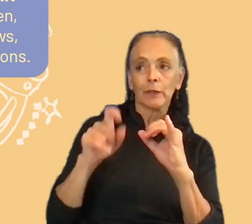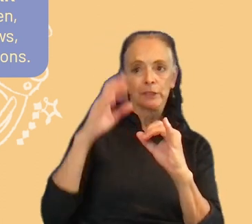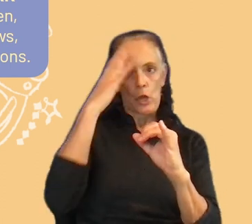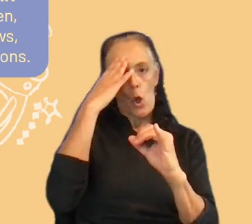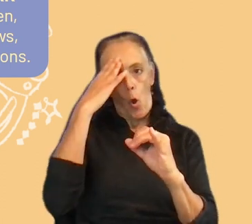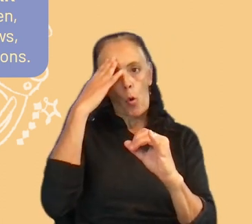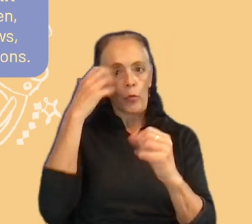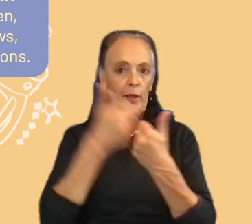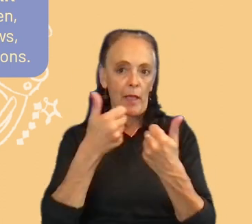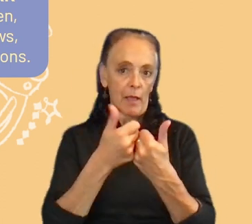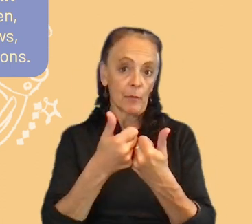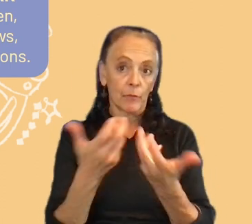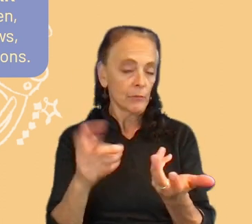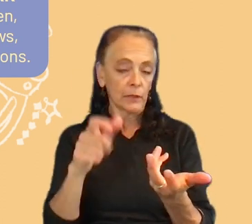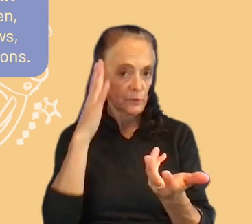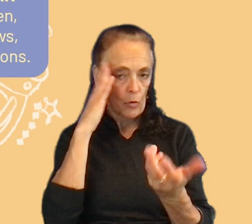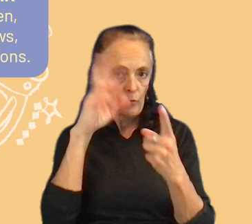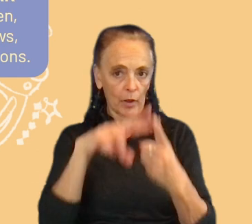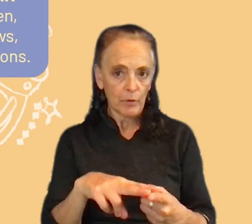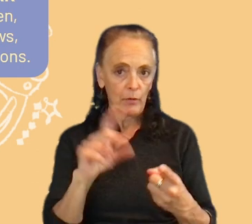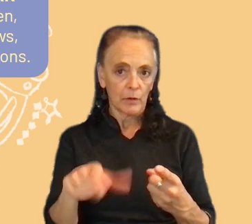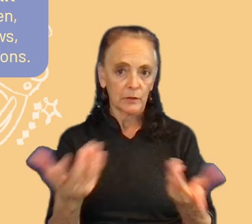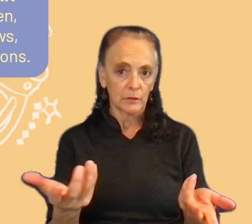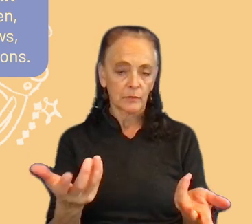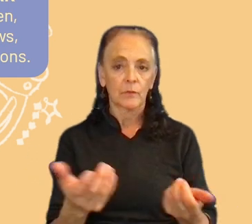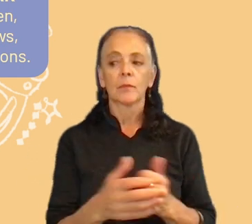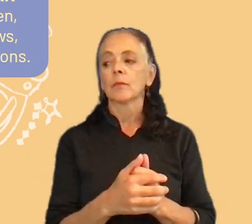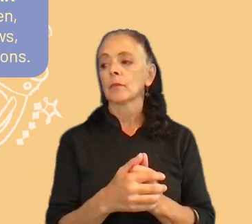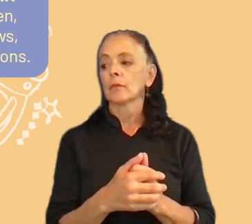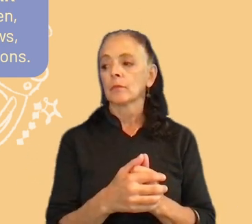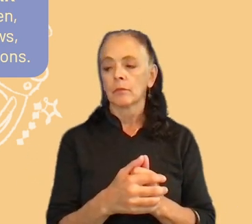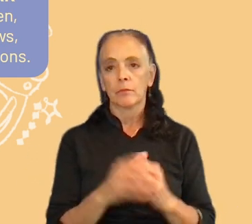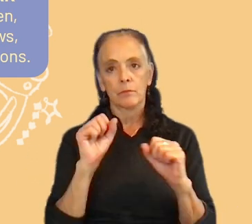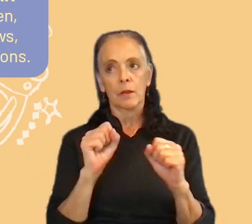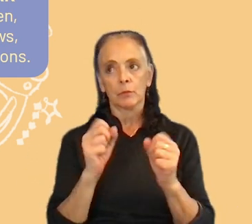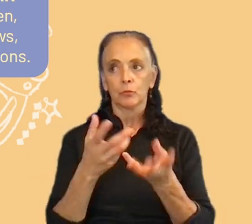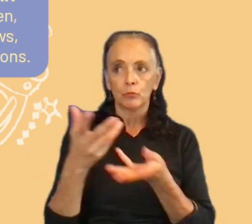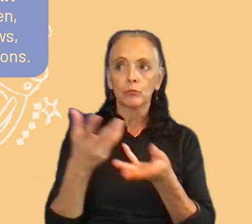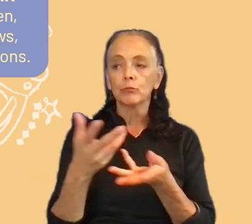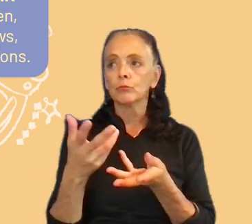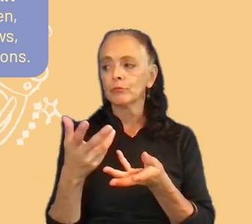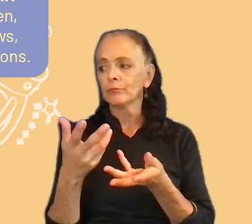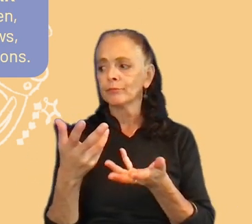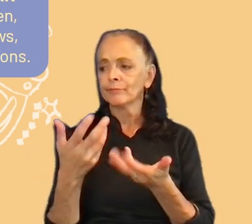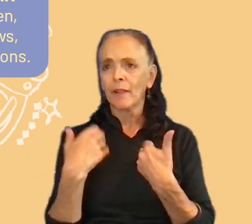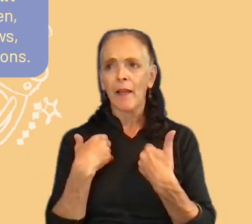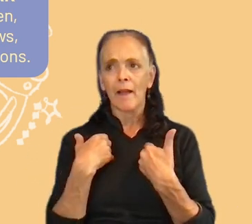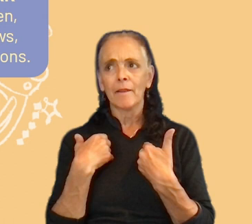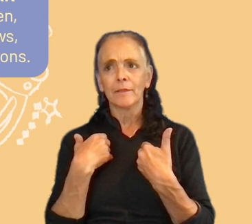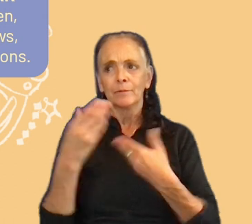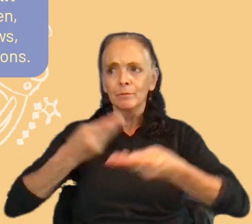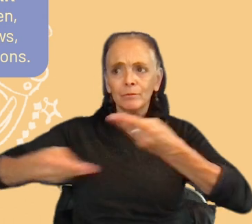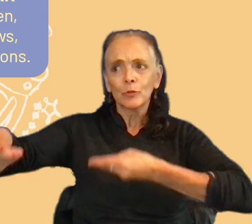and need to know this vocabulary so they can really have a trade with